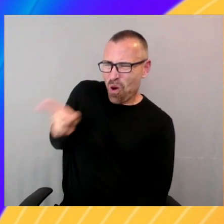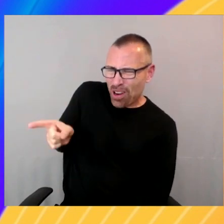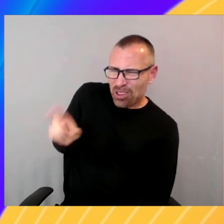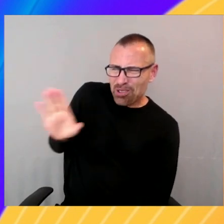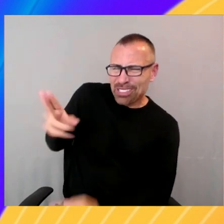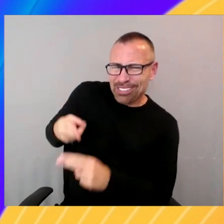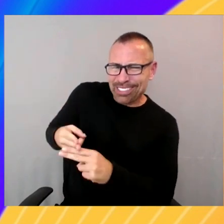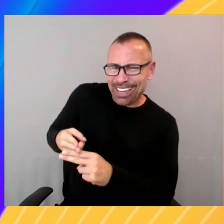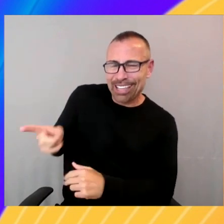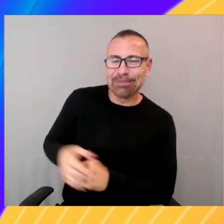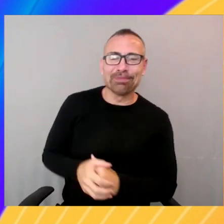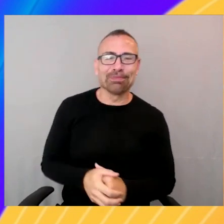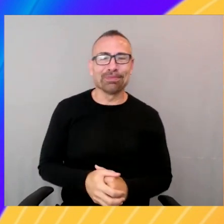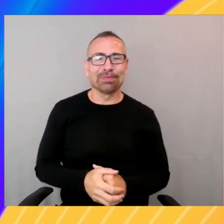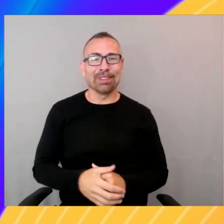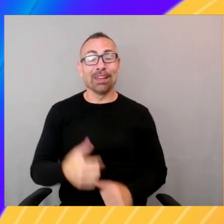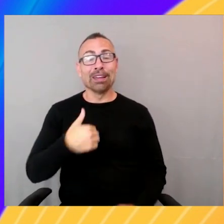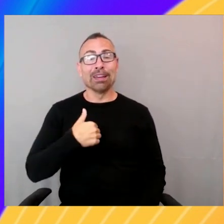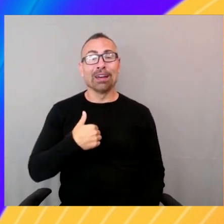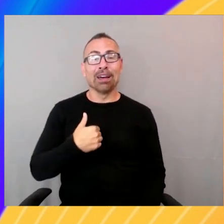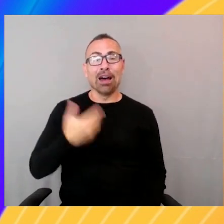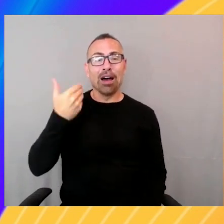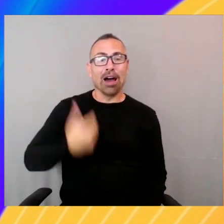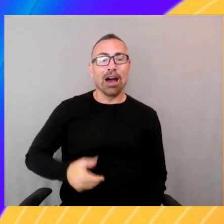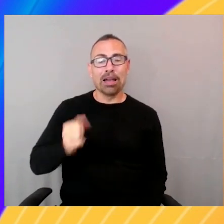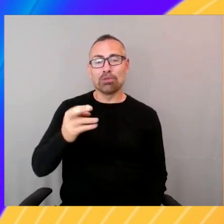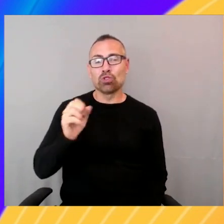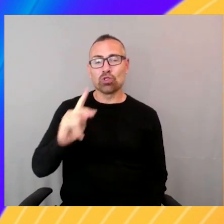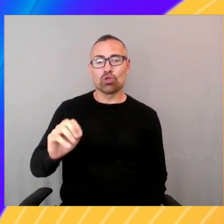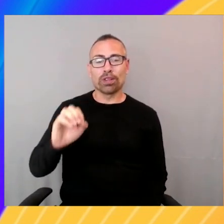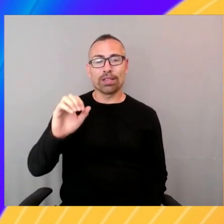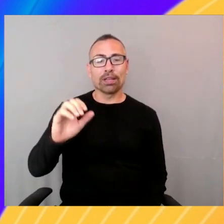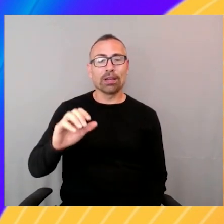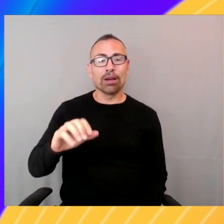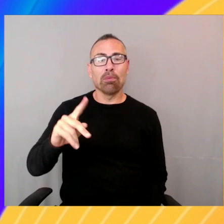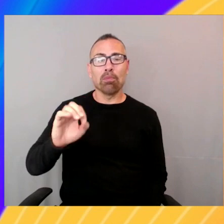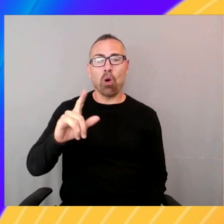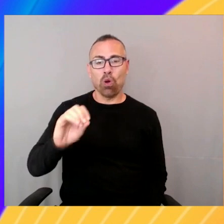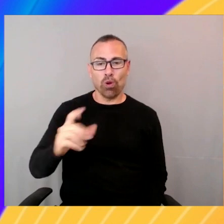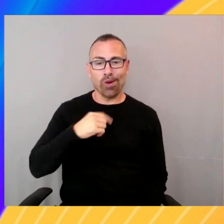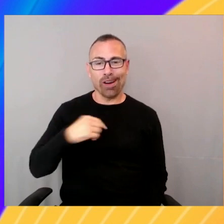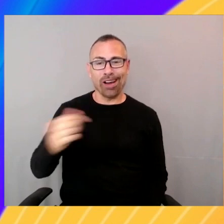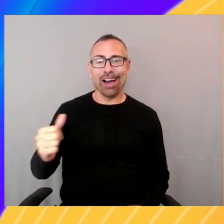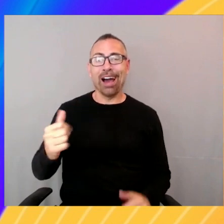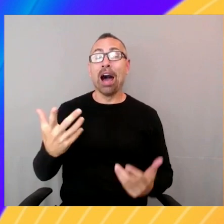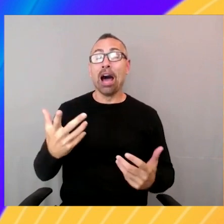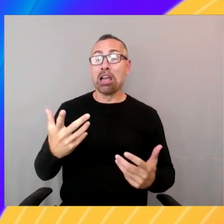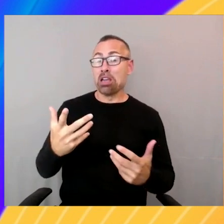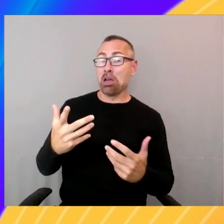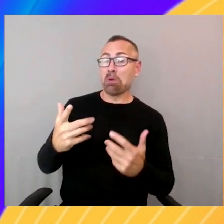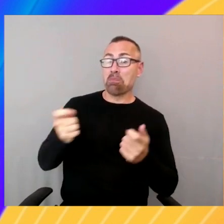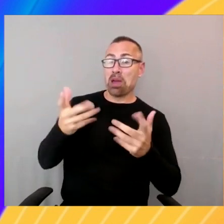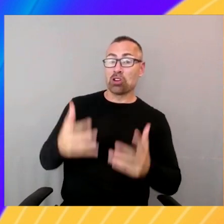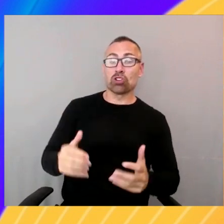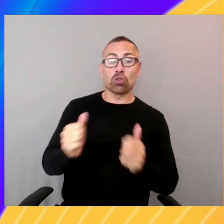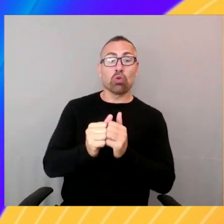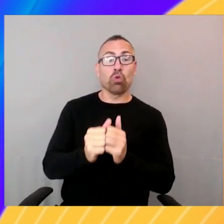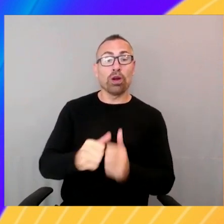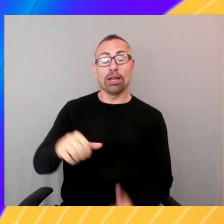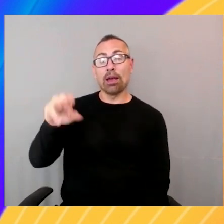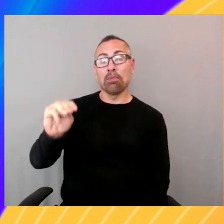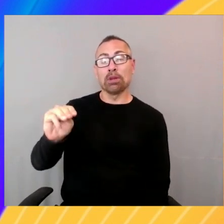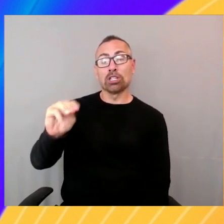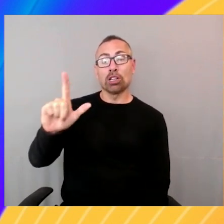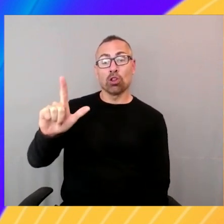So I am Sri Elaprolu, a senior manager with the machine learning team at AWS. So I lead a team of scientists